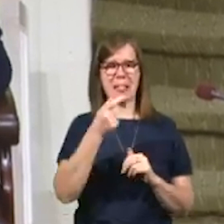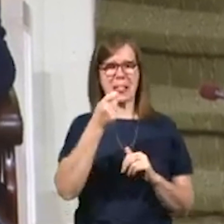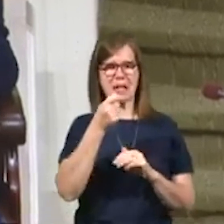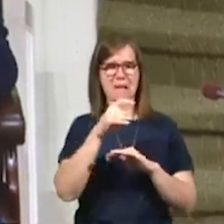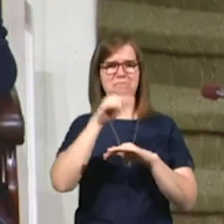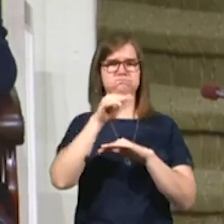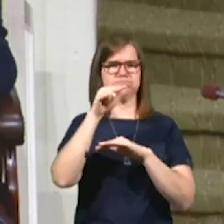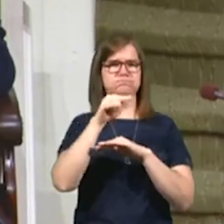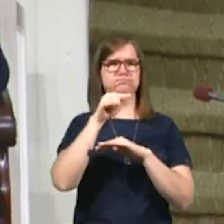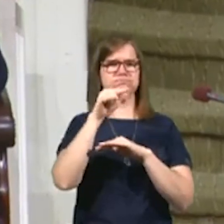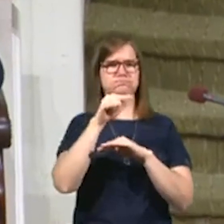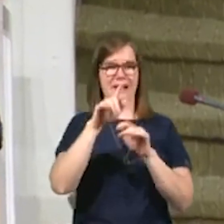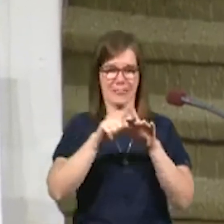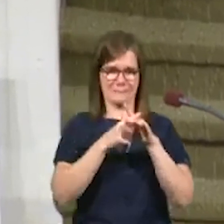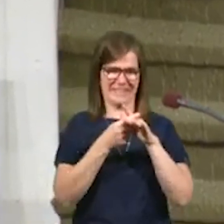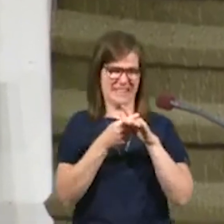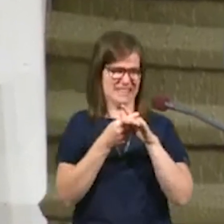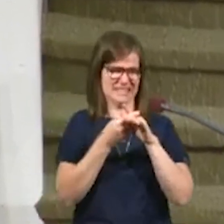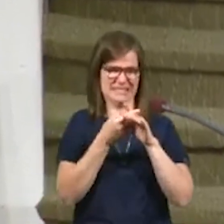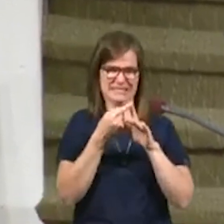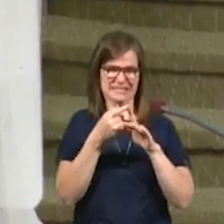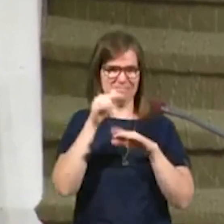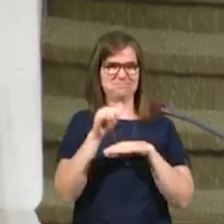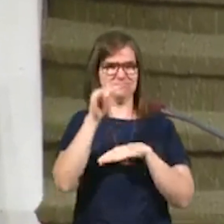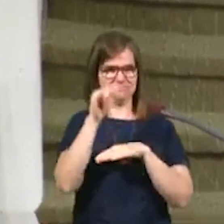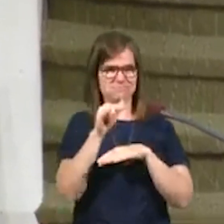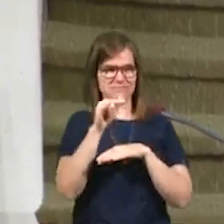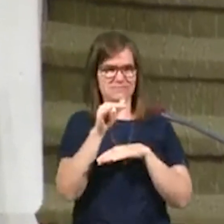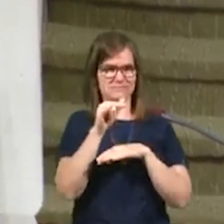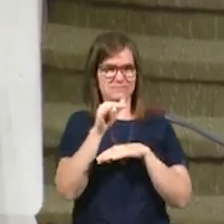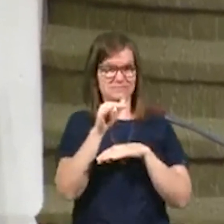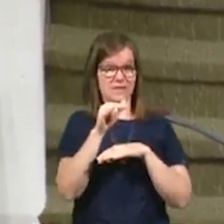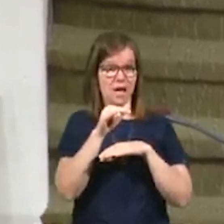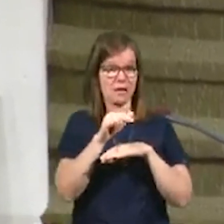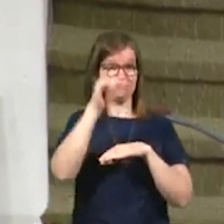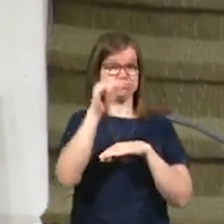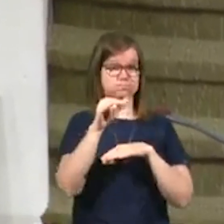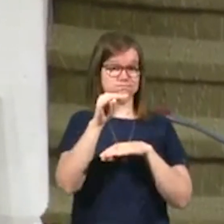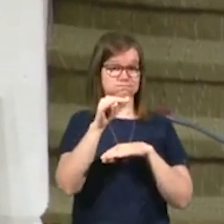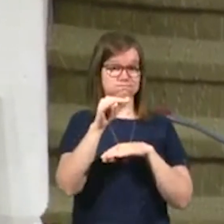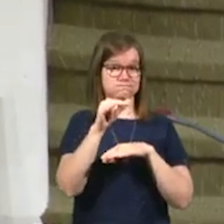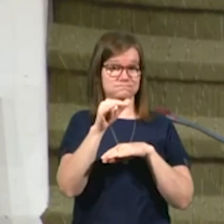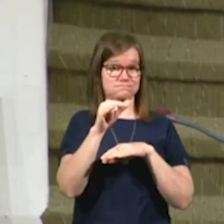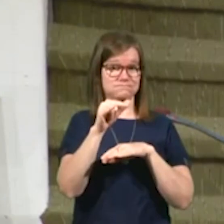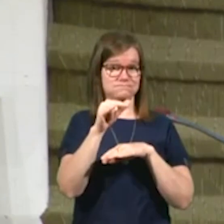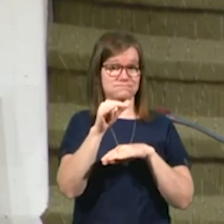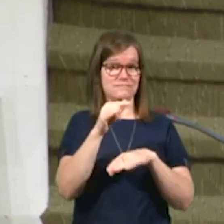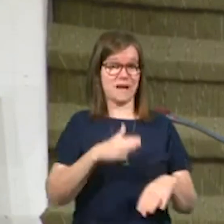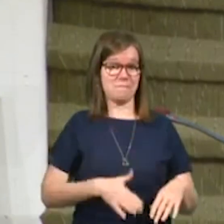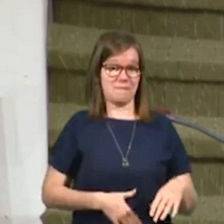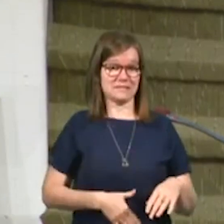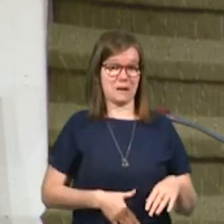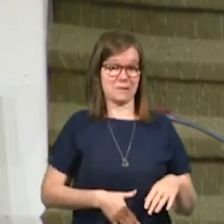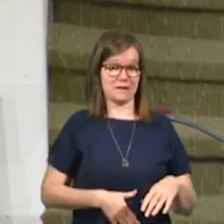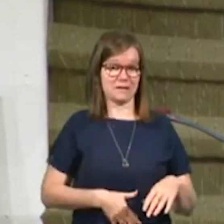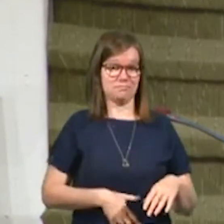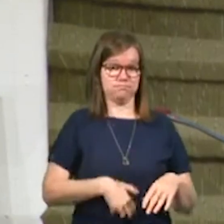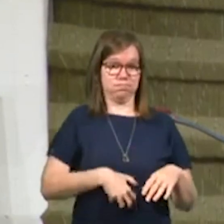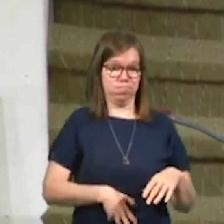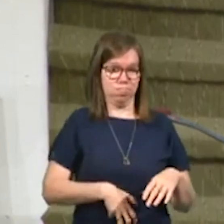turbulence right in the beginning. Just, just the plane kind of jumped a little bit. And when the plane jumped, my stomach jumped.